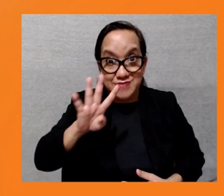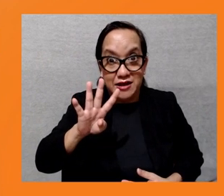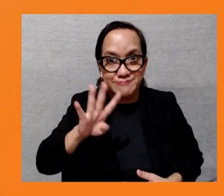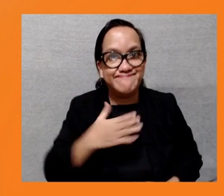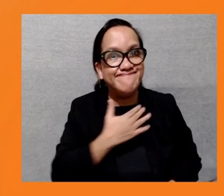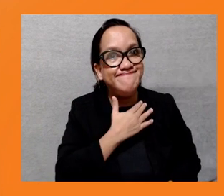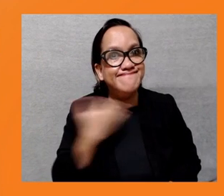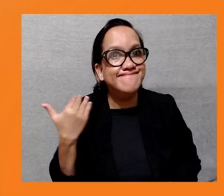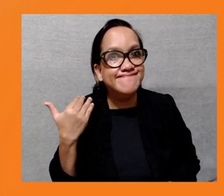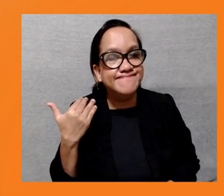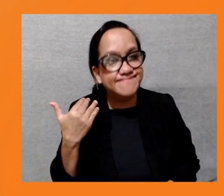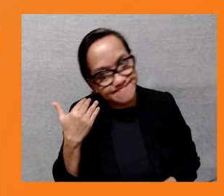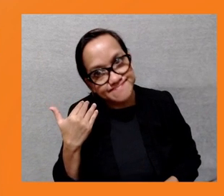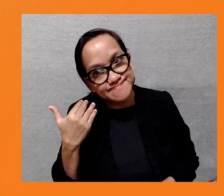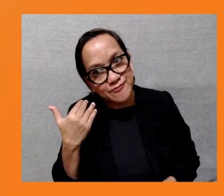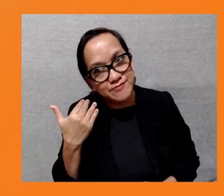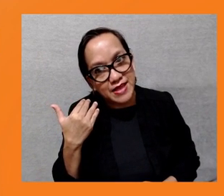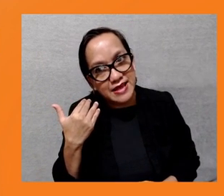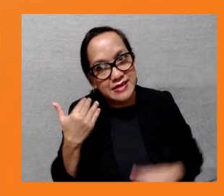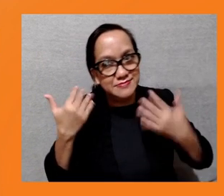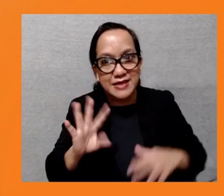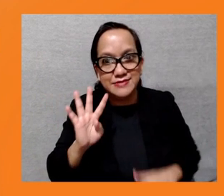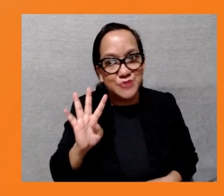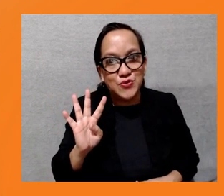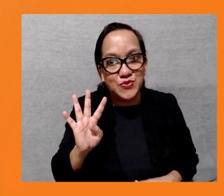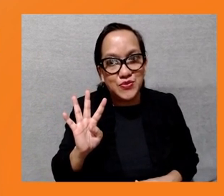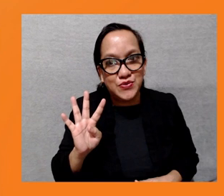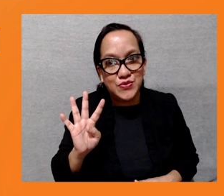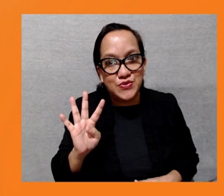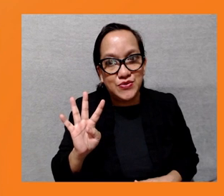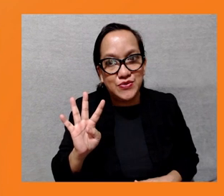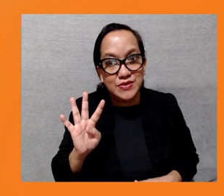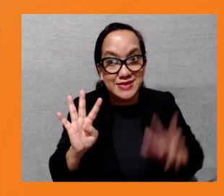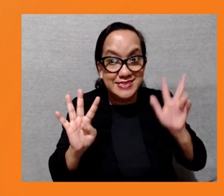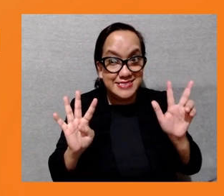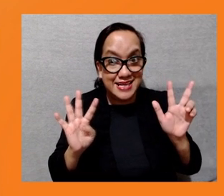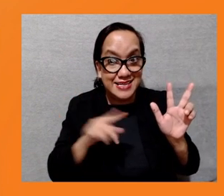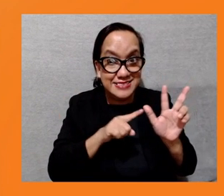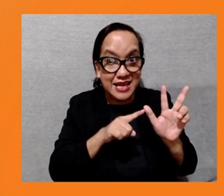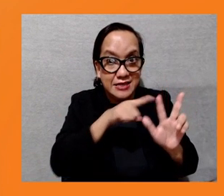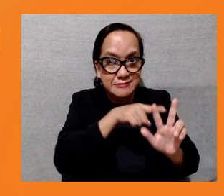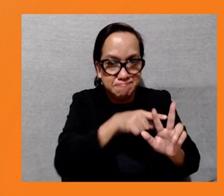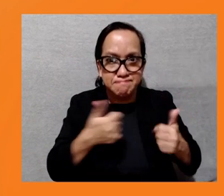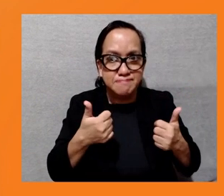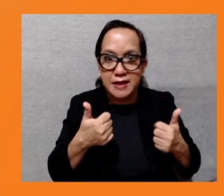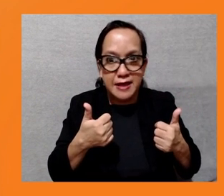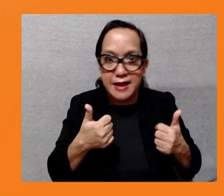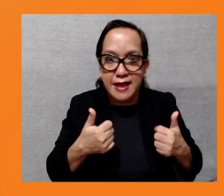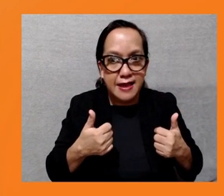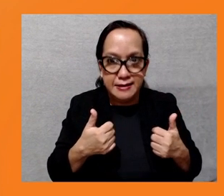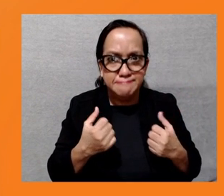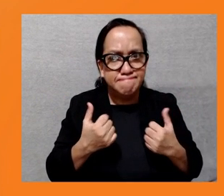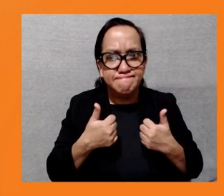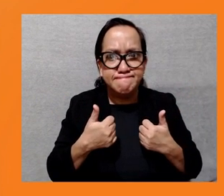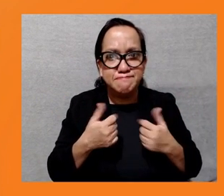high that the other three survivors of the team, that is Sariful, Islam, Salman, and Mabul Haqat, fell unconscious